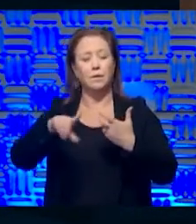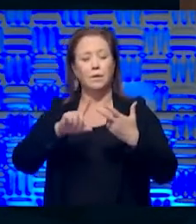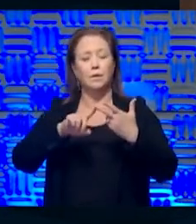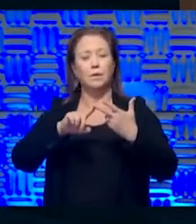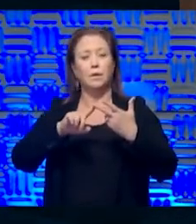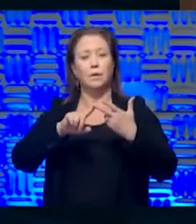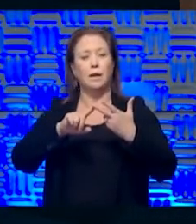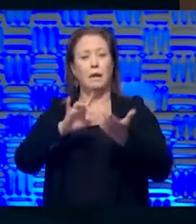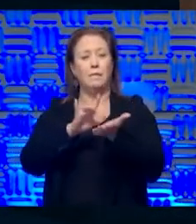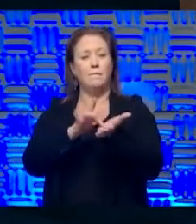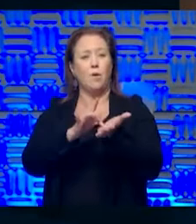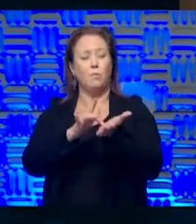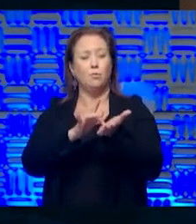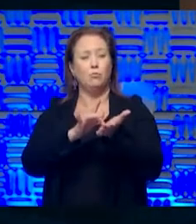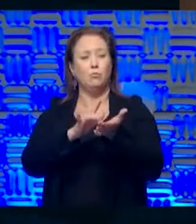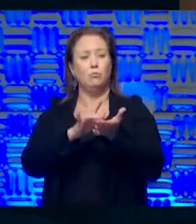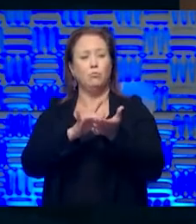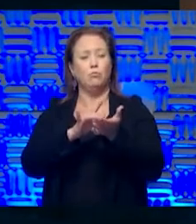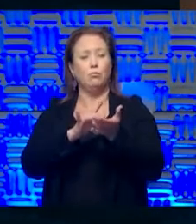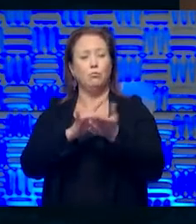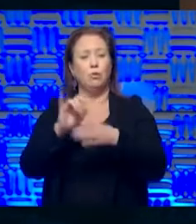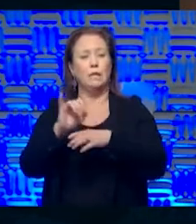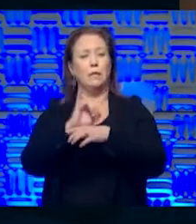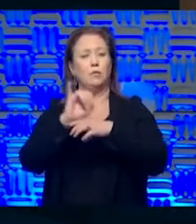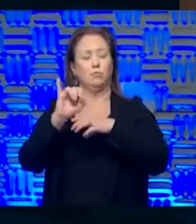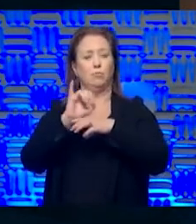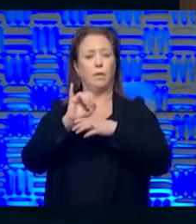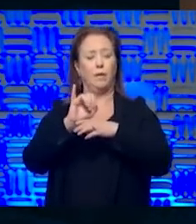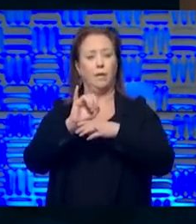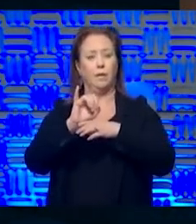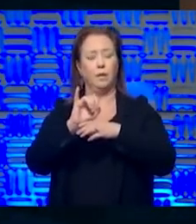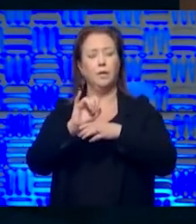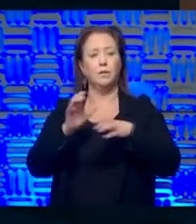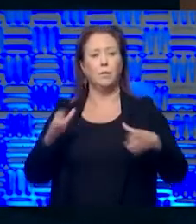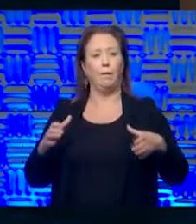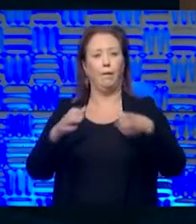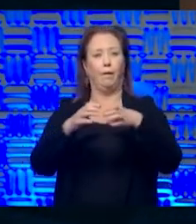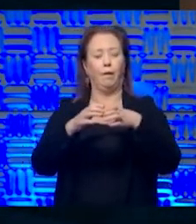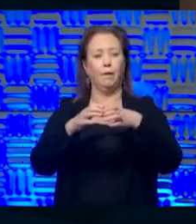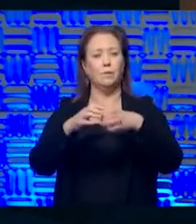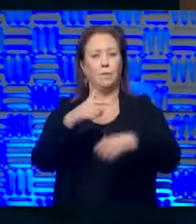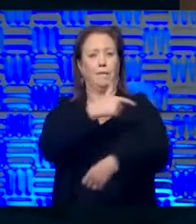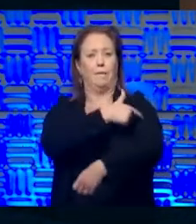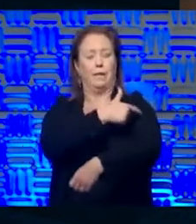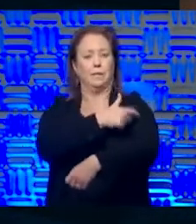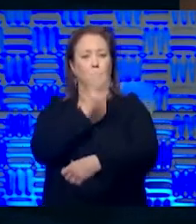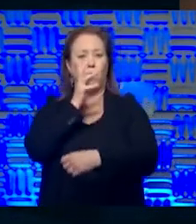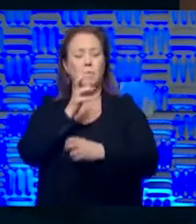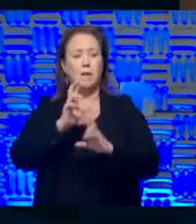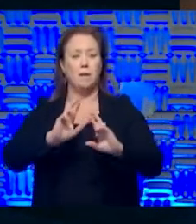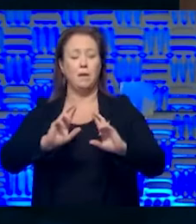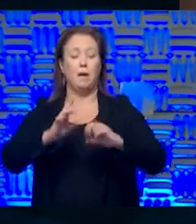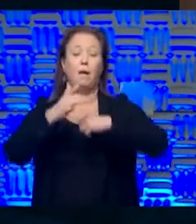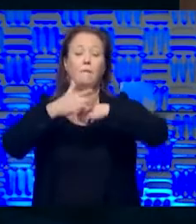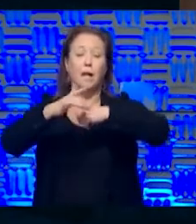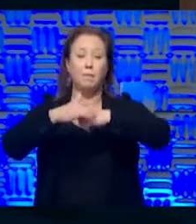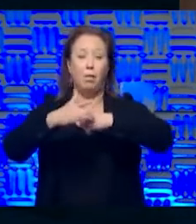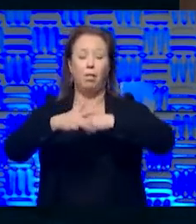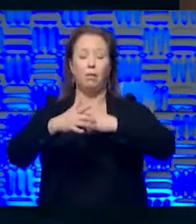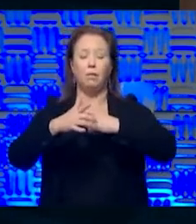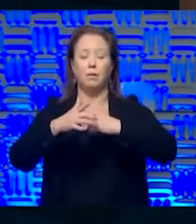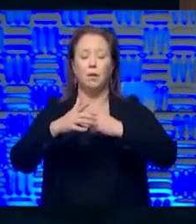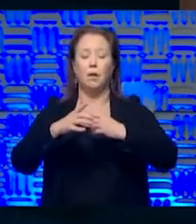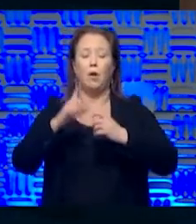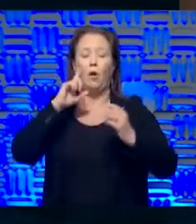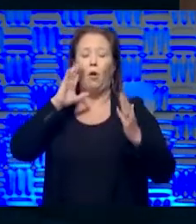uh, the pharmaceutical industry to get us to a point in which that vaccine is available, uh, perhaps earlier than what